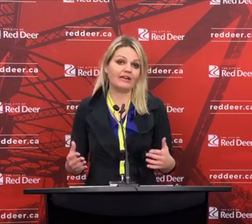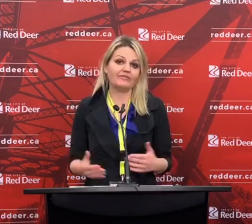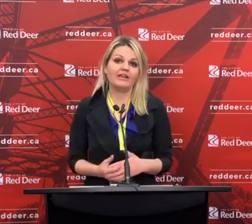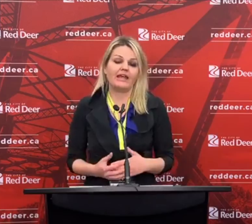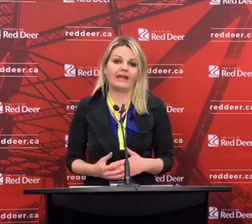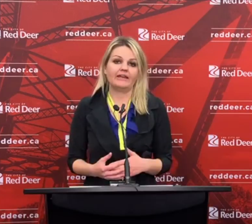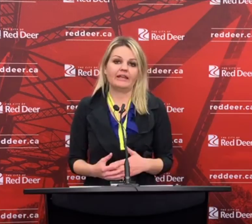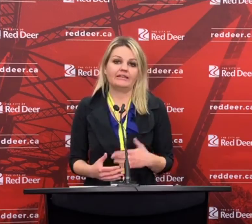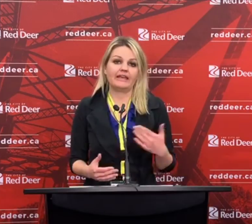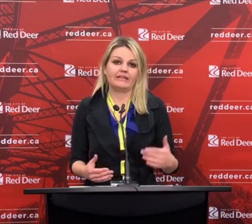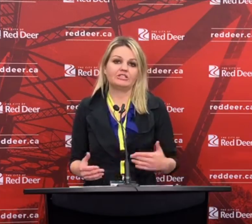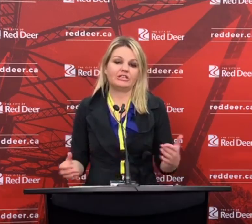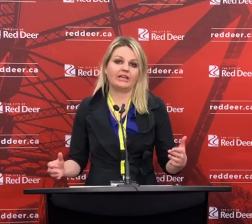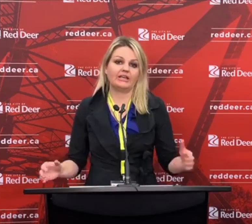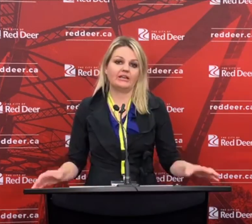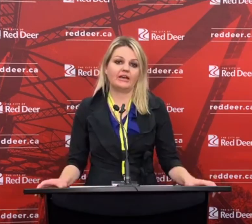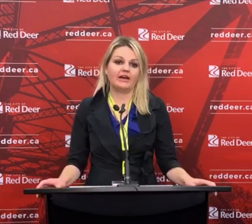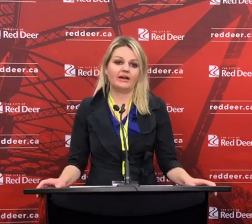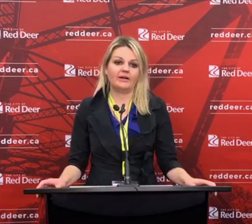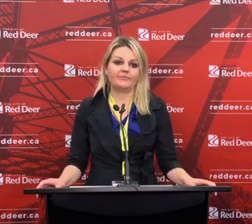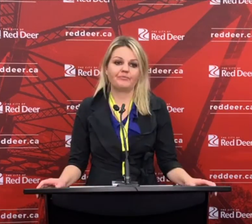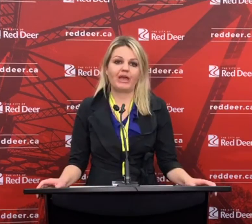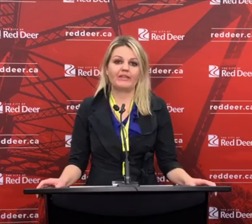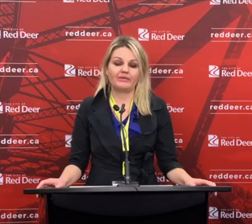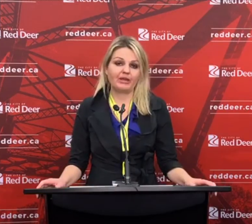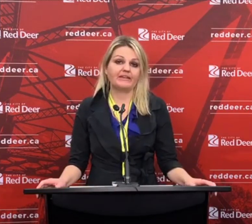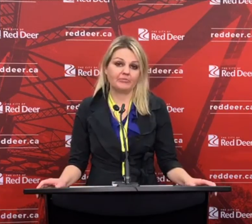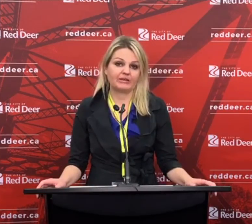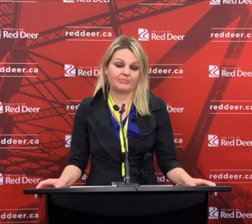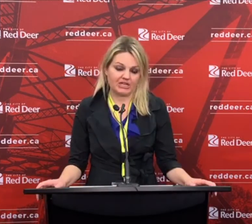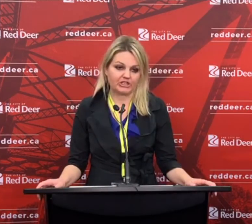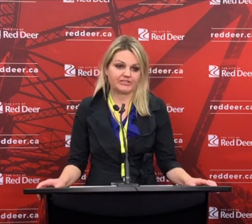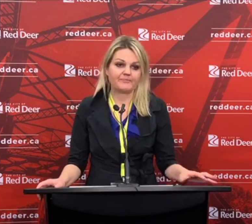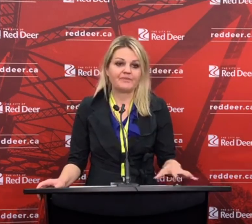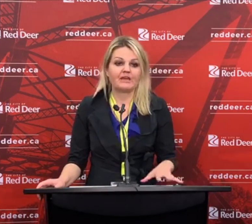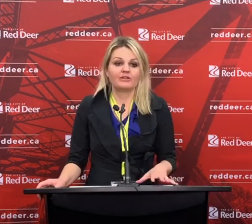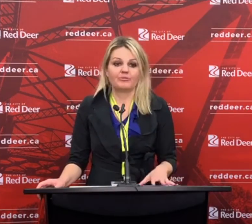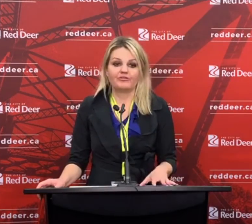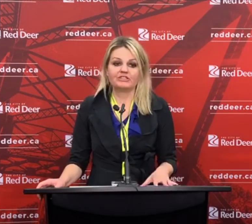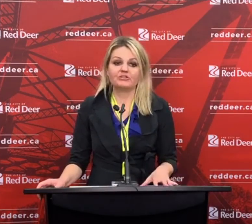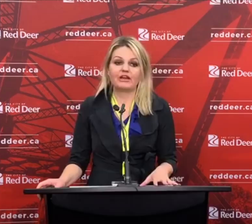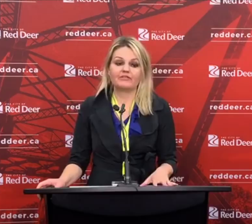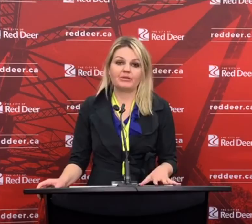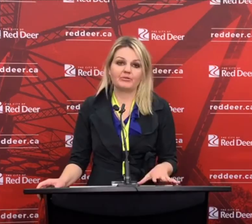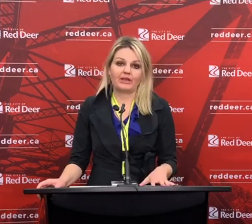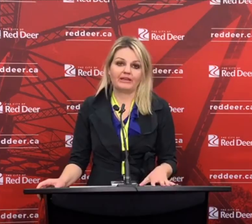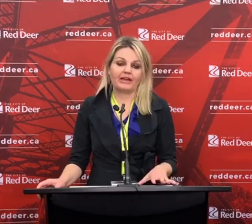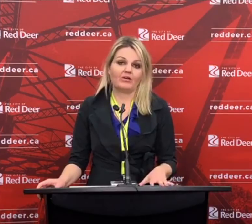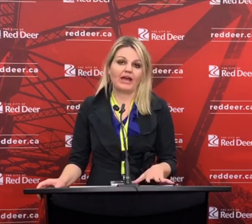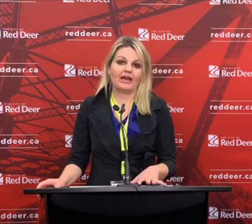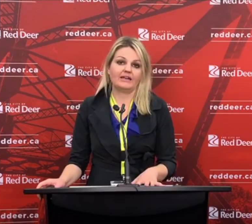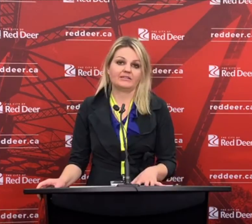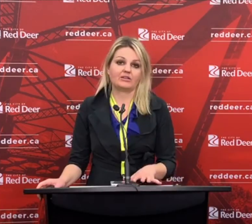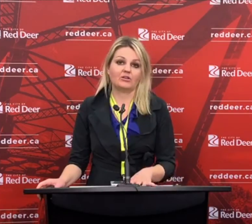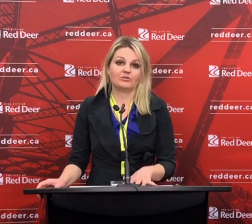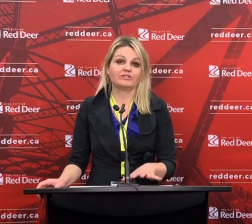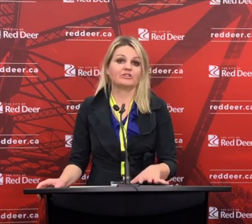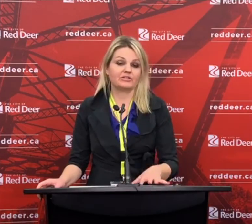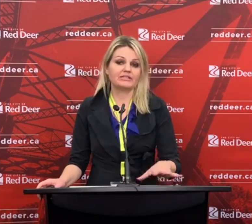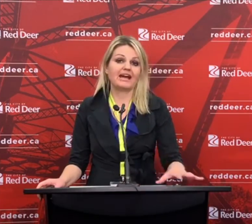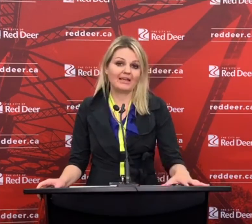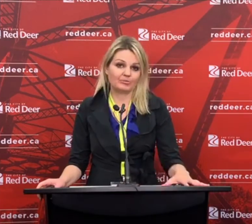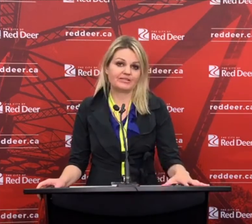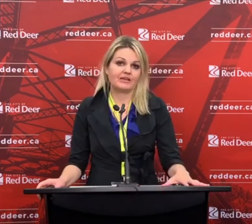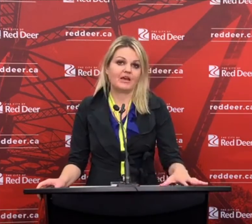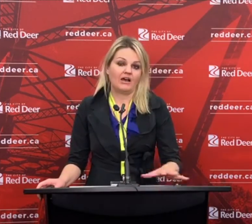survive and engage in the pandemic measures. The provincial government right now has closed